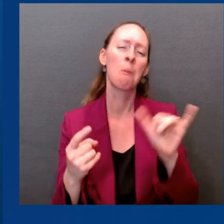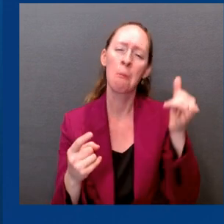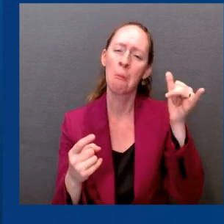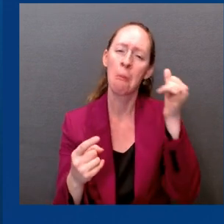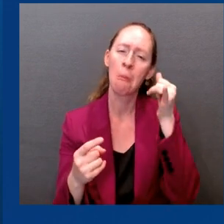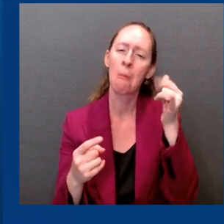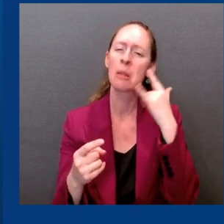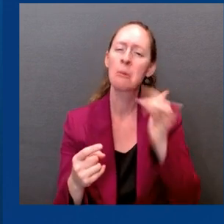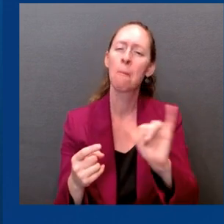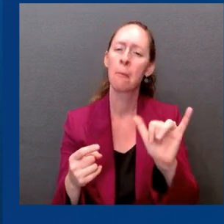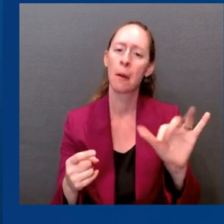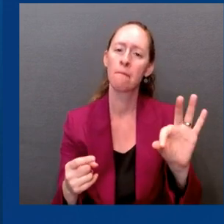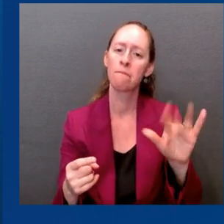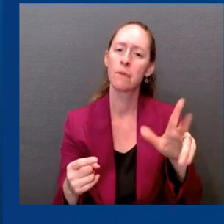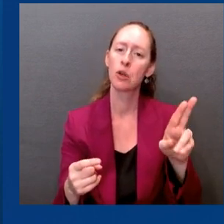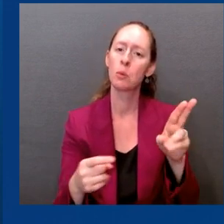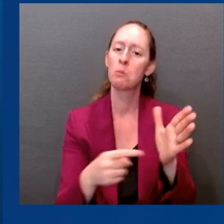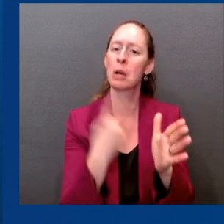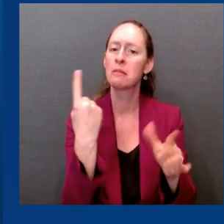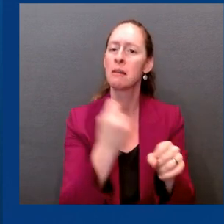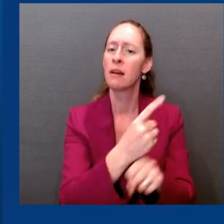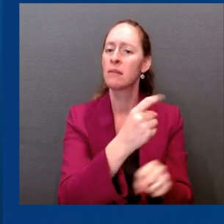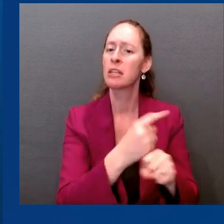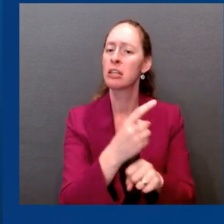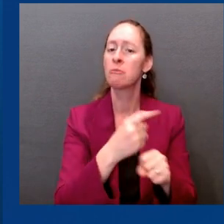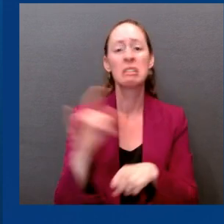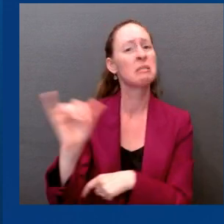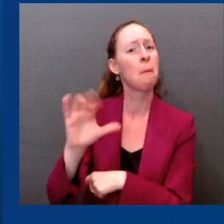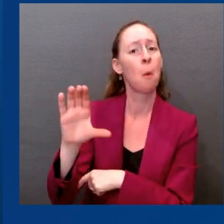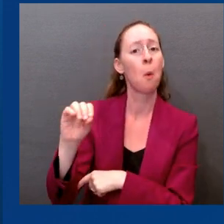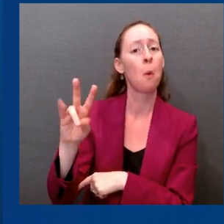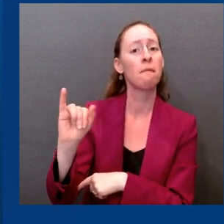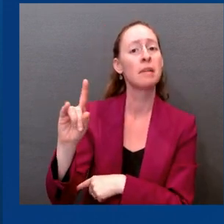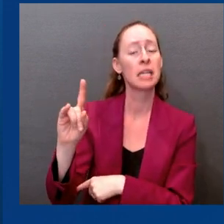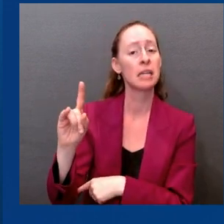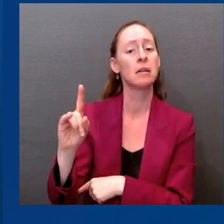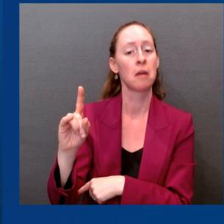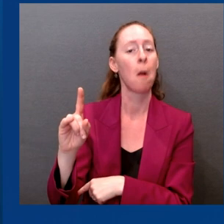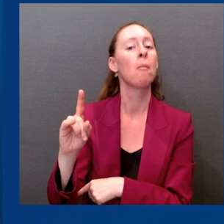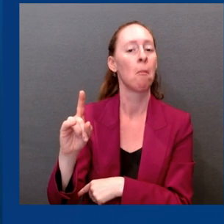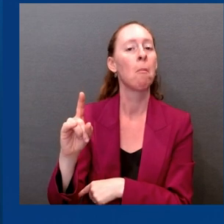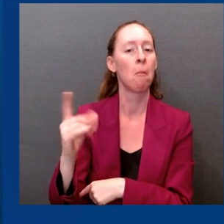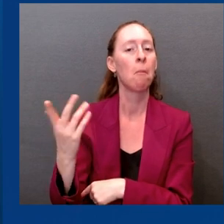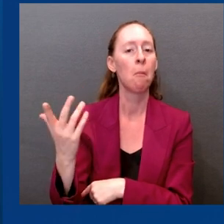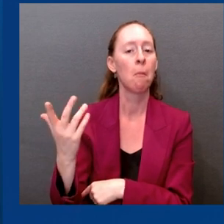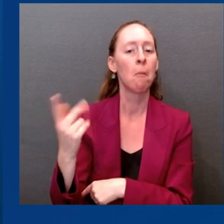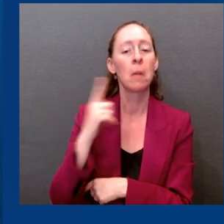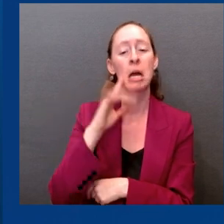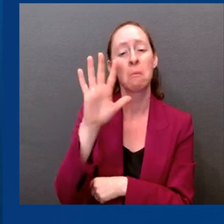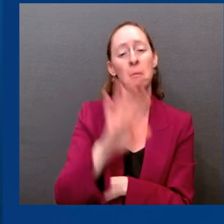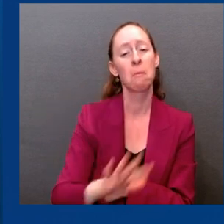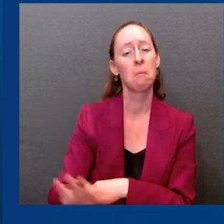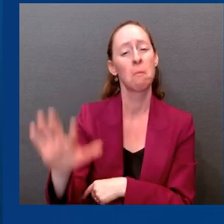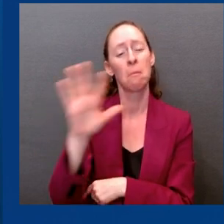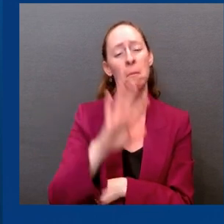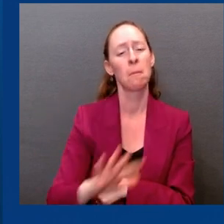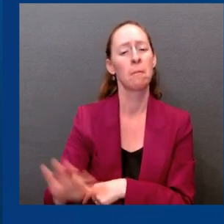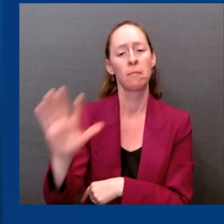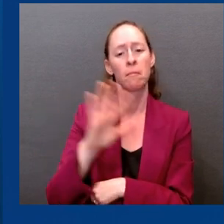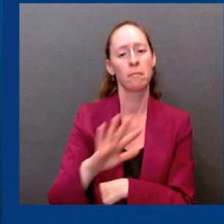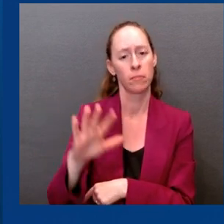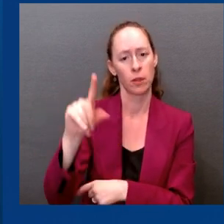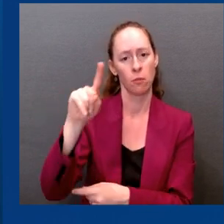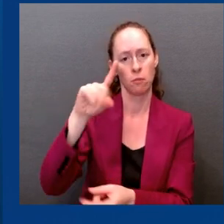projections, we, of course, know where we are with around 4,500 hospitalizations right